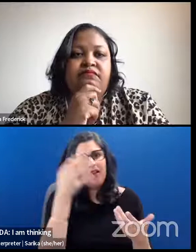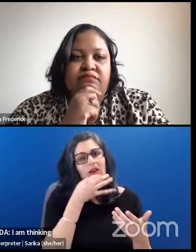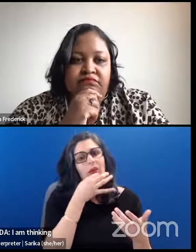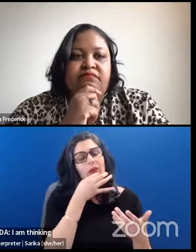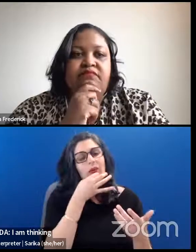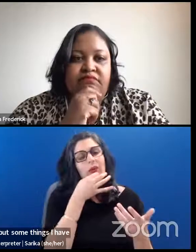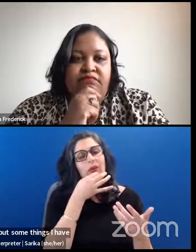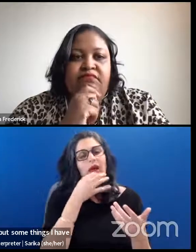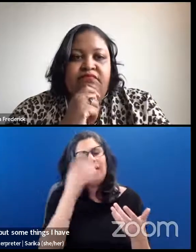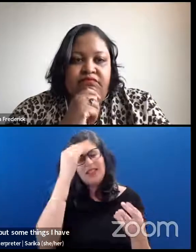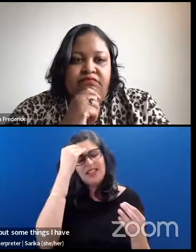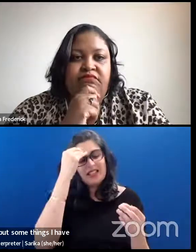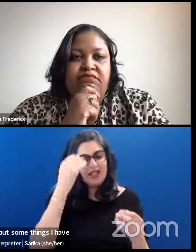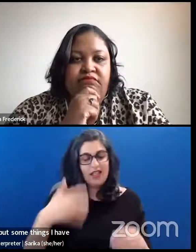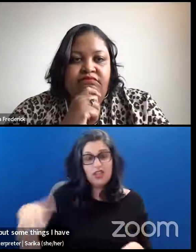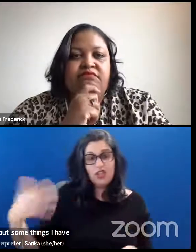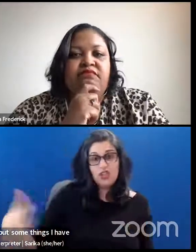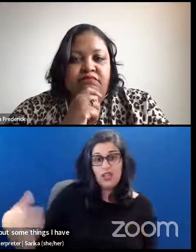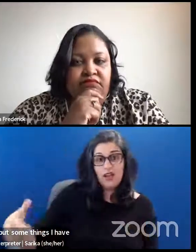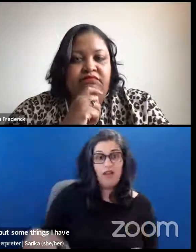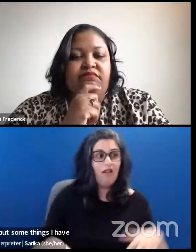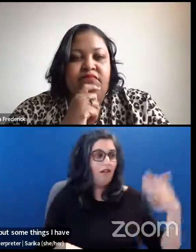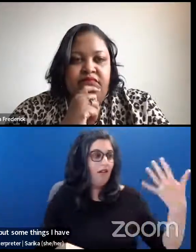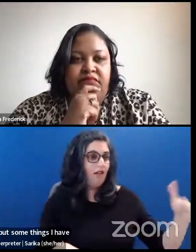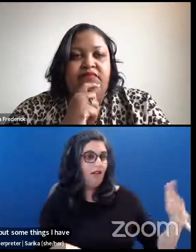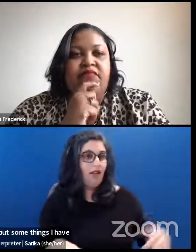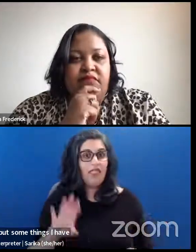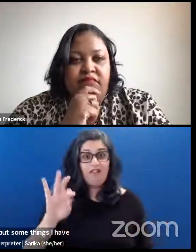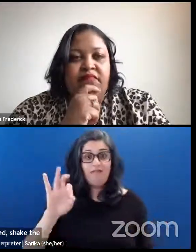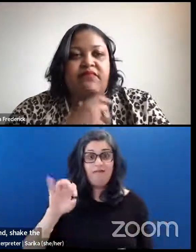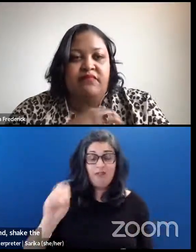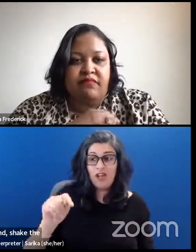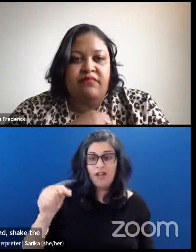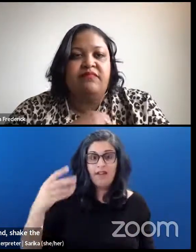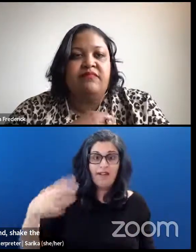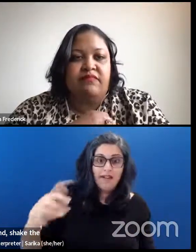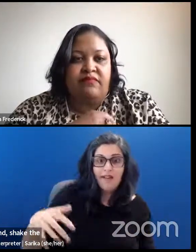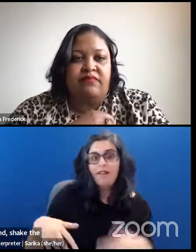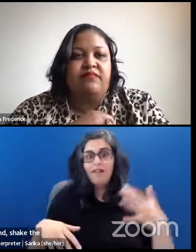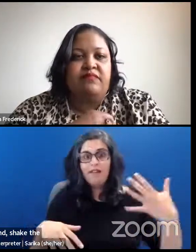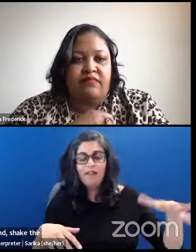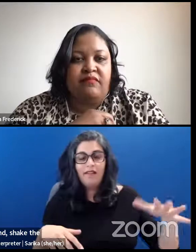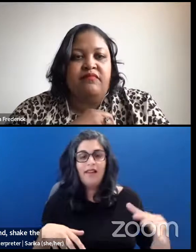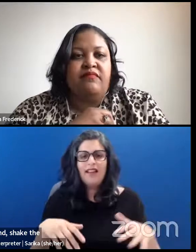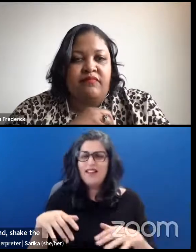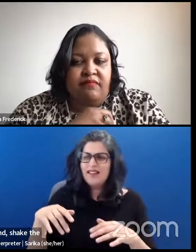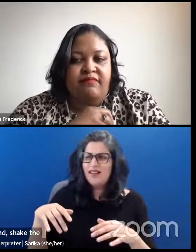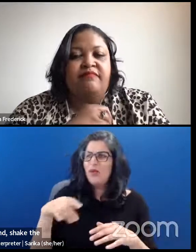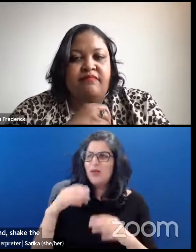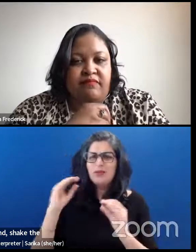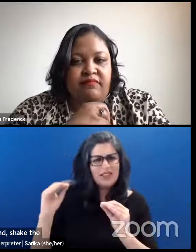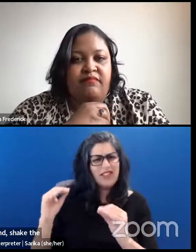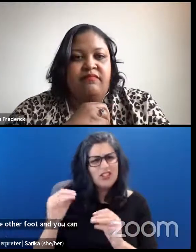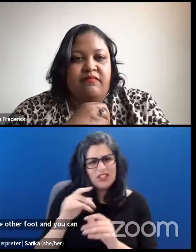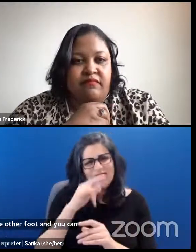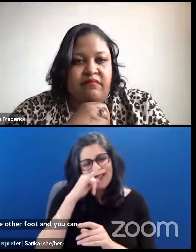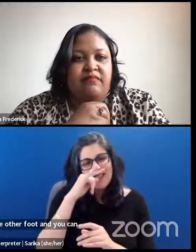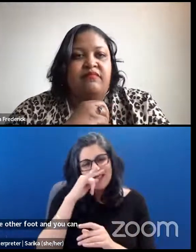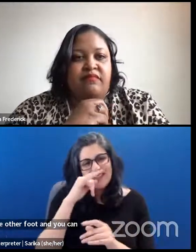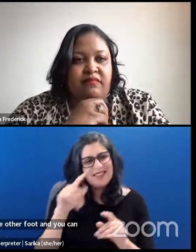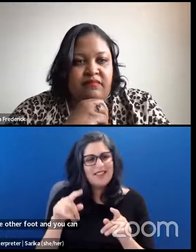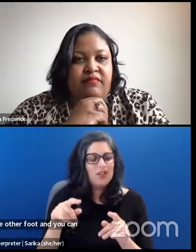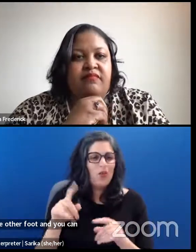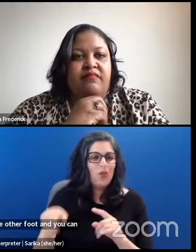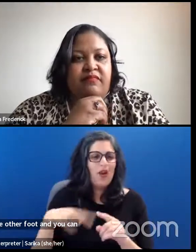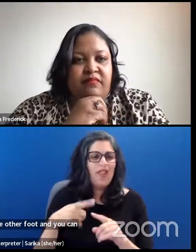hand, shake the other hand, shake one foot, shake the other foot. And you can do it faster and faster. Kids are taught this as, you know,